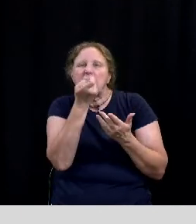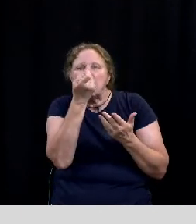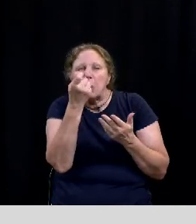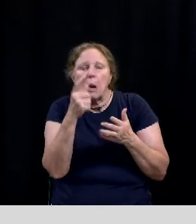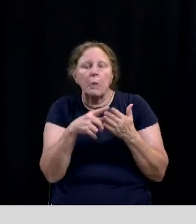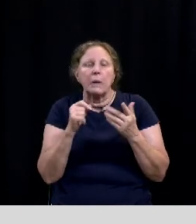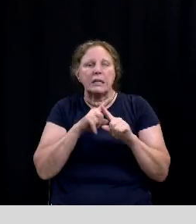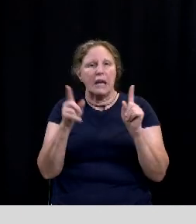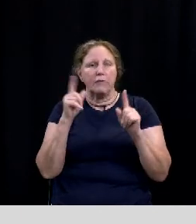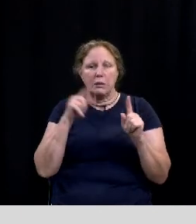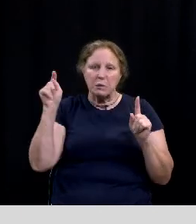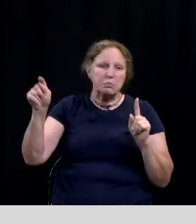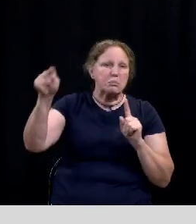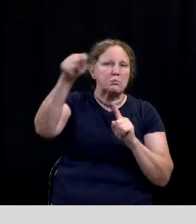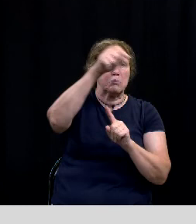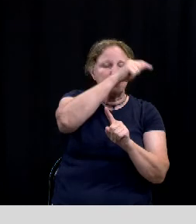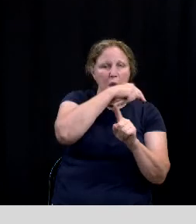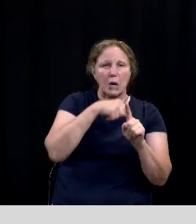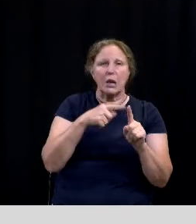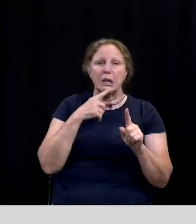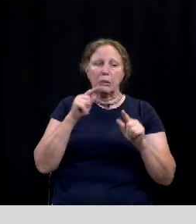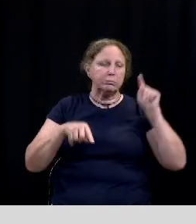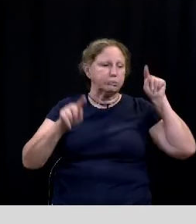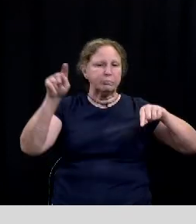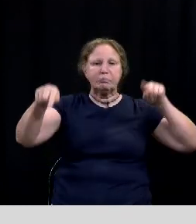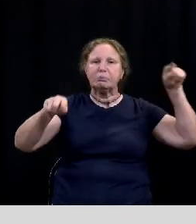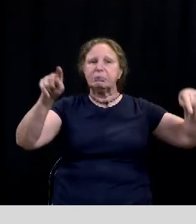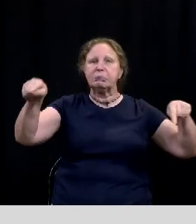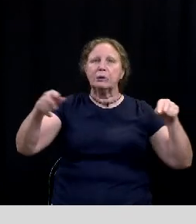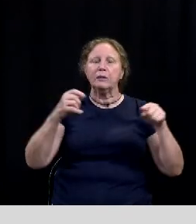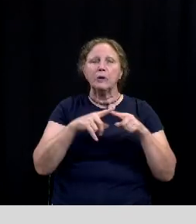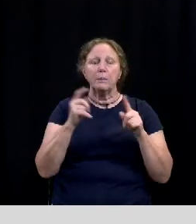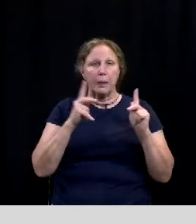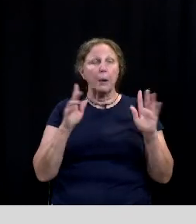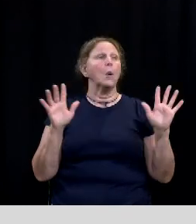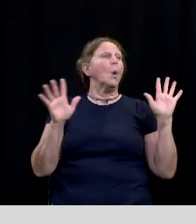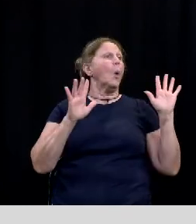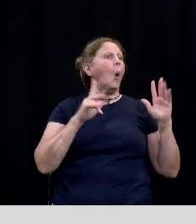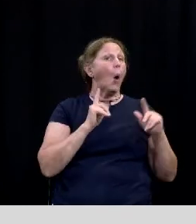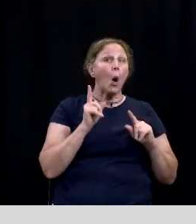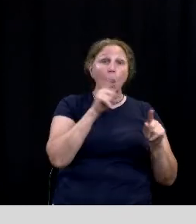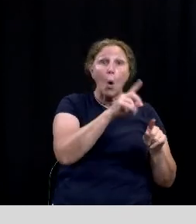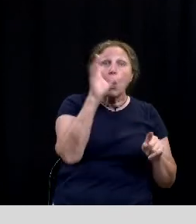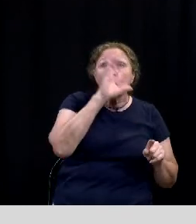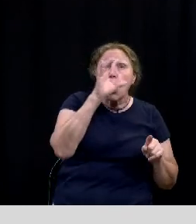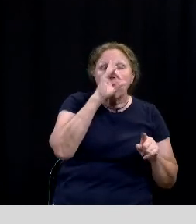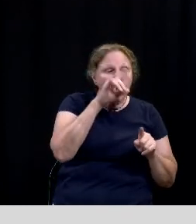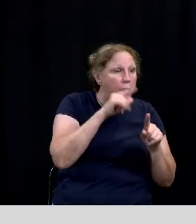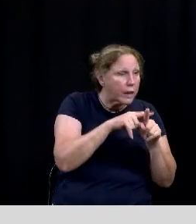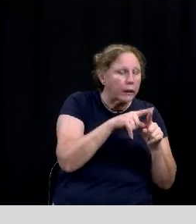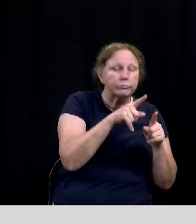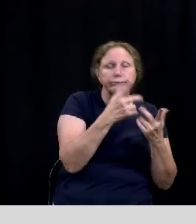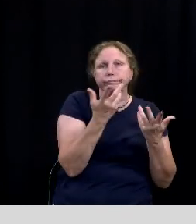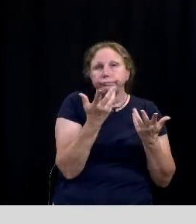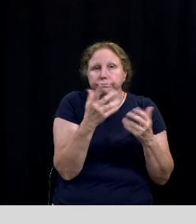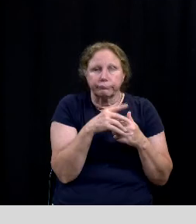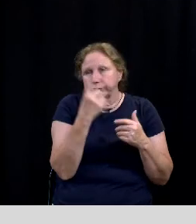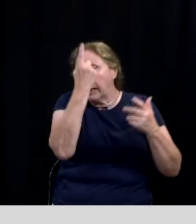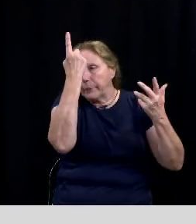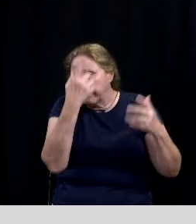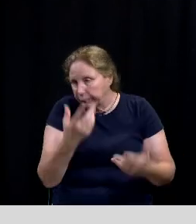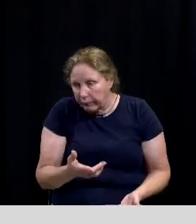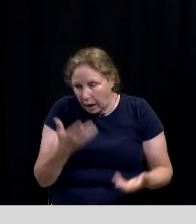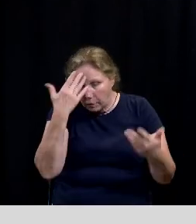what we have throughout downtown kind of sprinkled throughout to to kind of engage with people to go find the x number of some things